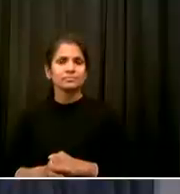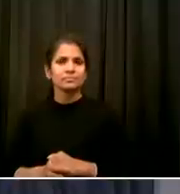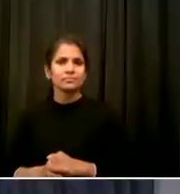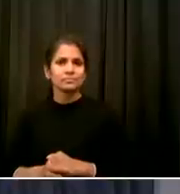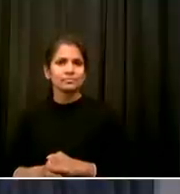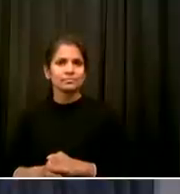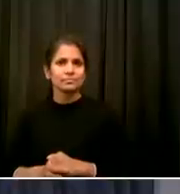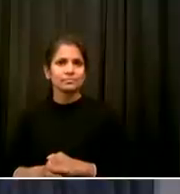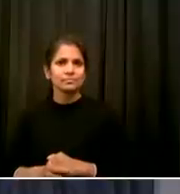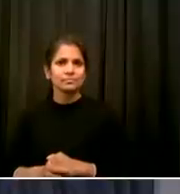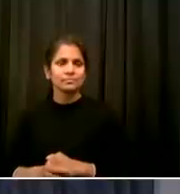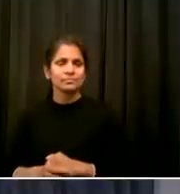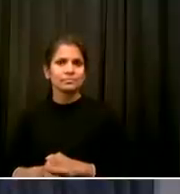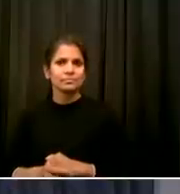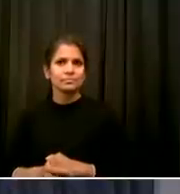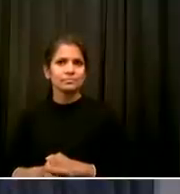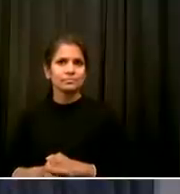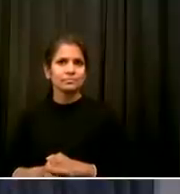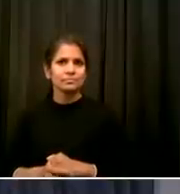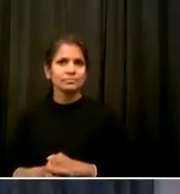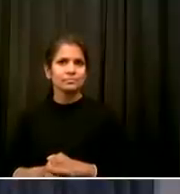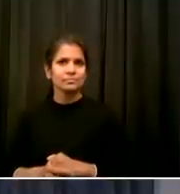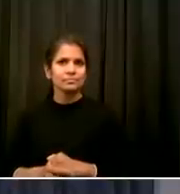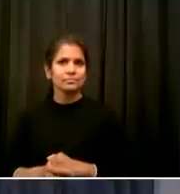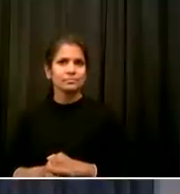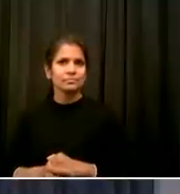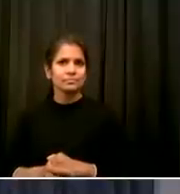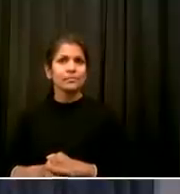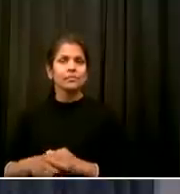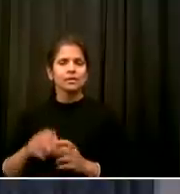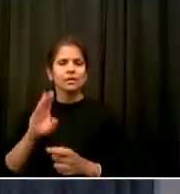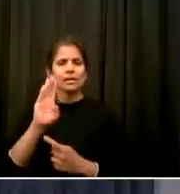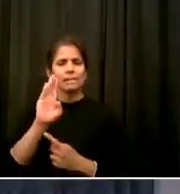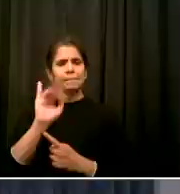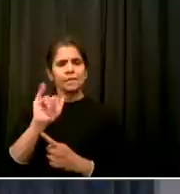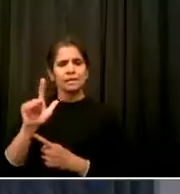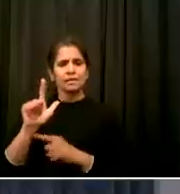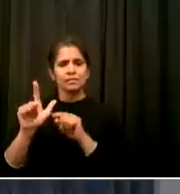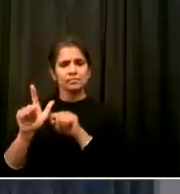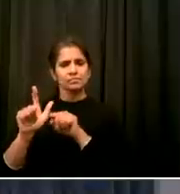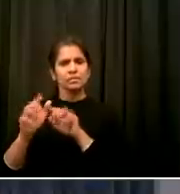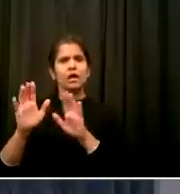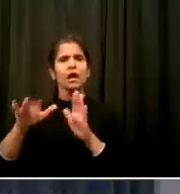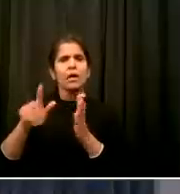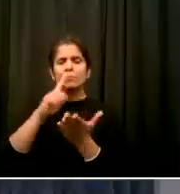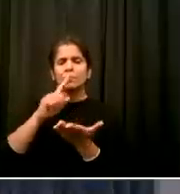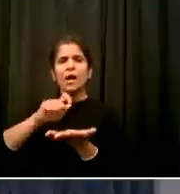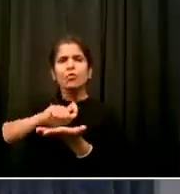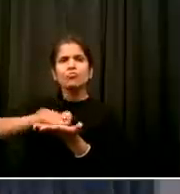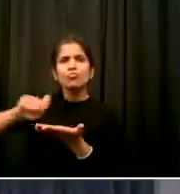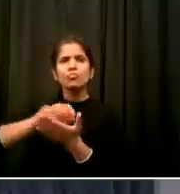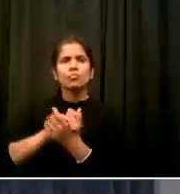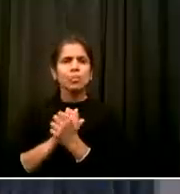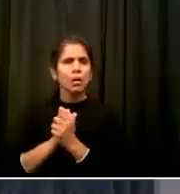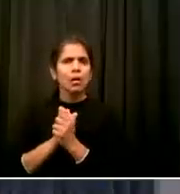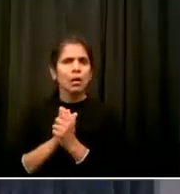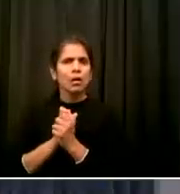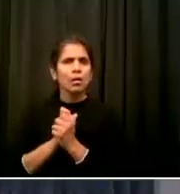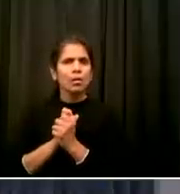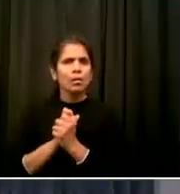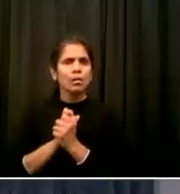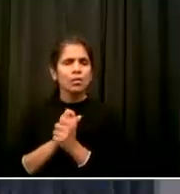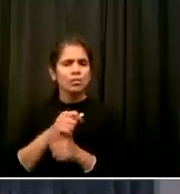NYPD has publicly intended to continue to take the opposite position Saying that they oppose it, they think it's going to put officers in danger